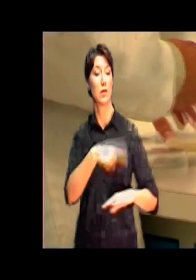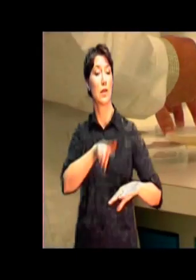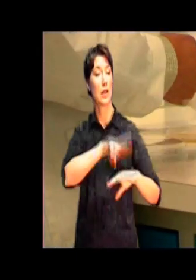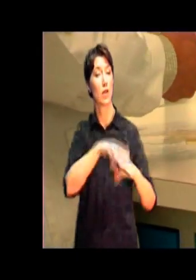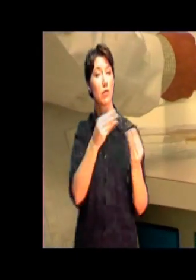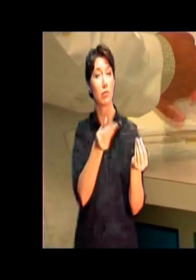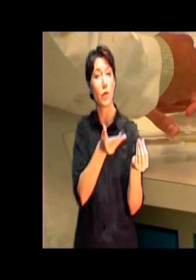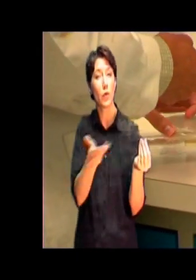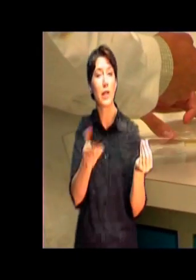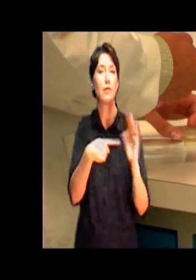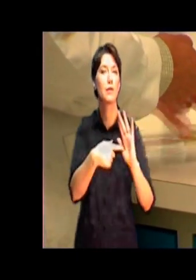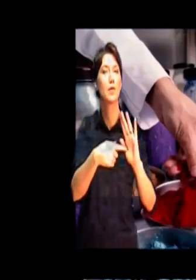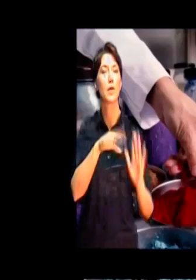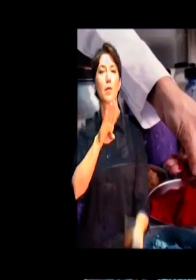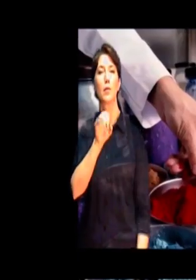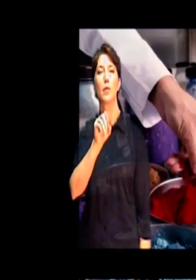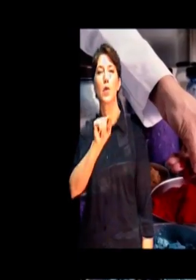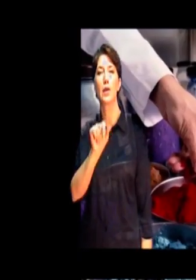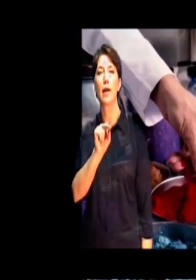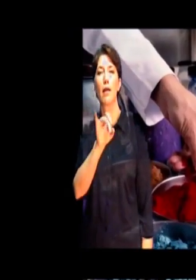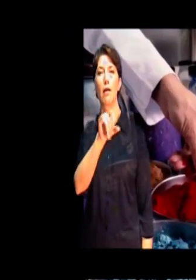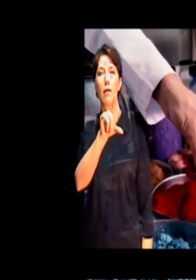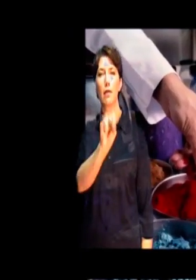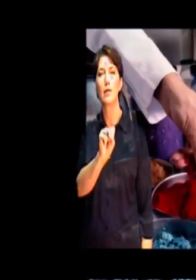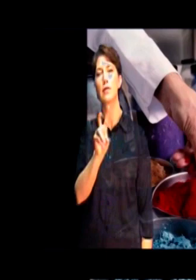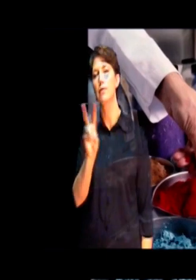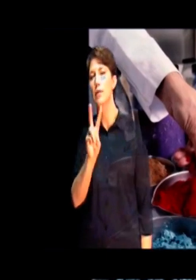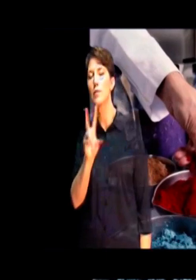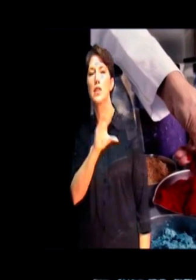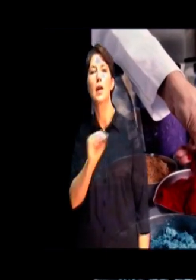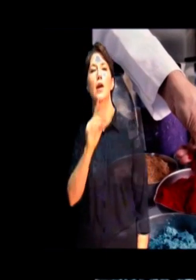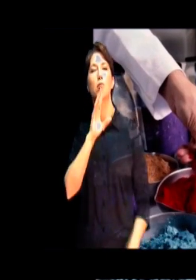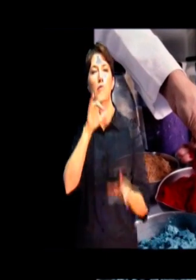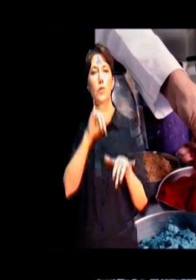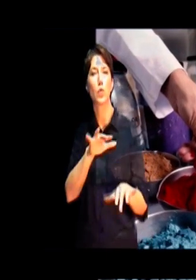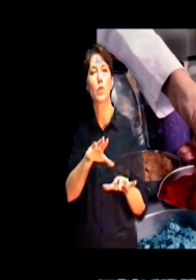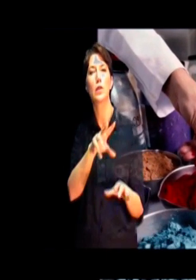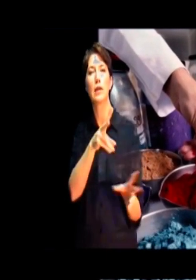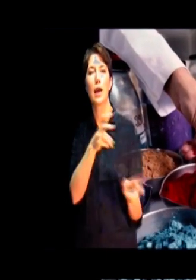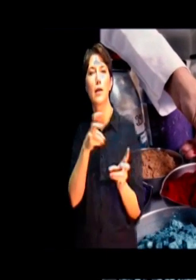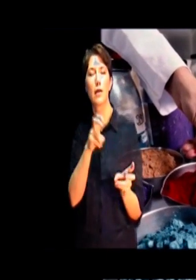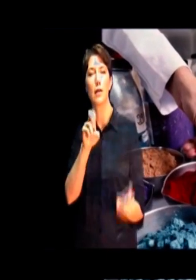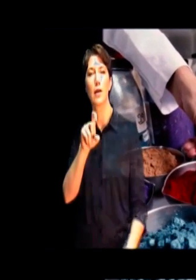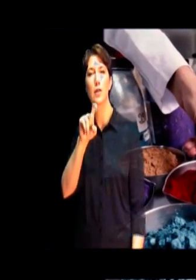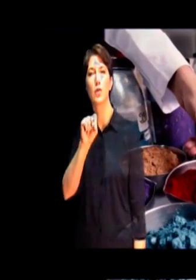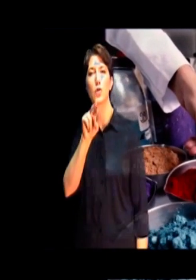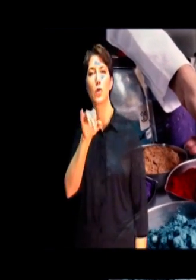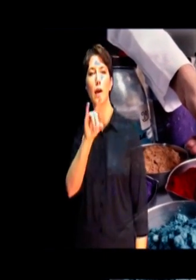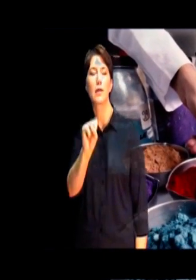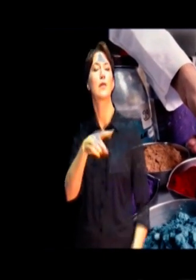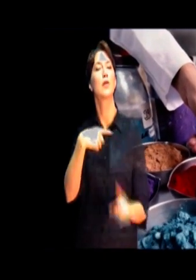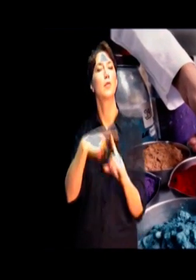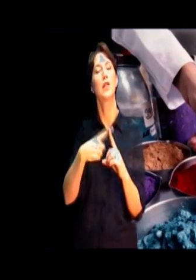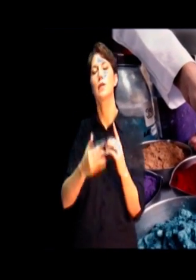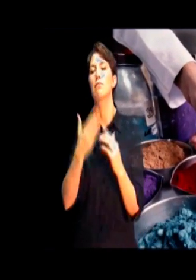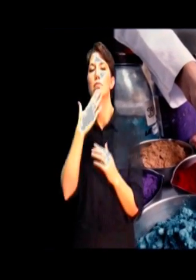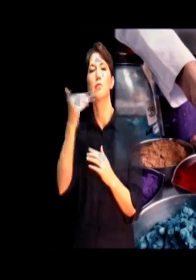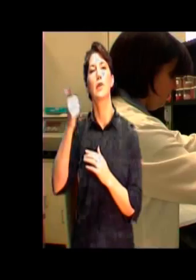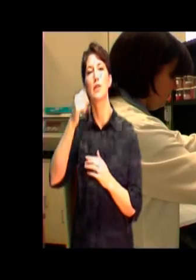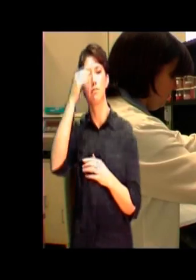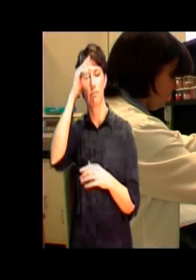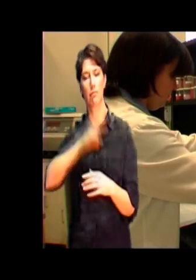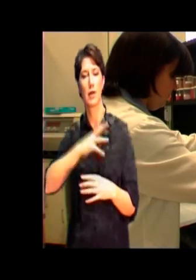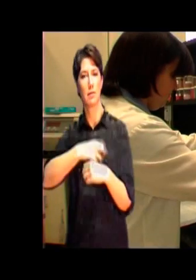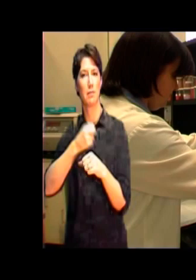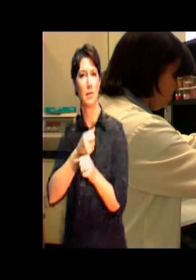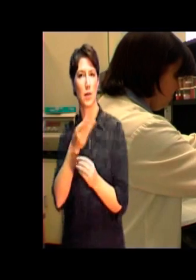ingredients such as botanicals, marine extracts, vitamins, along with high-tech bioengineered ingredients. These